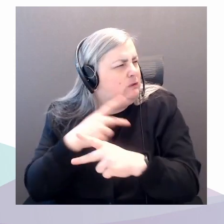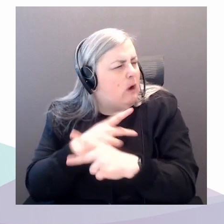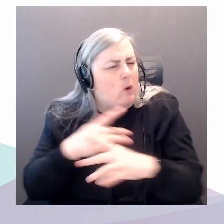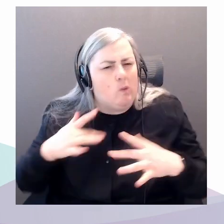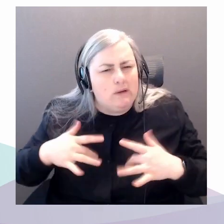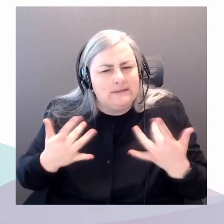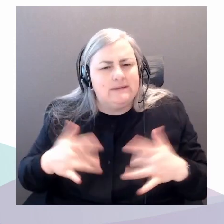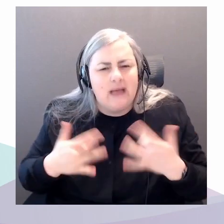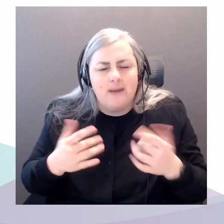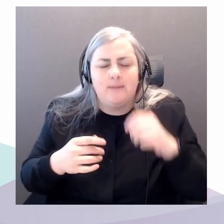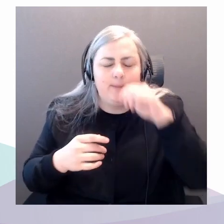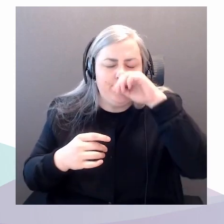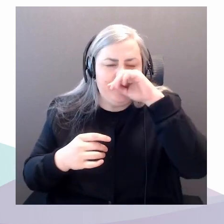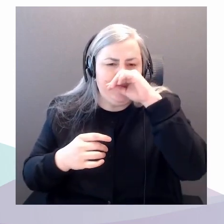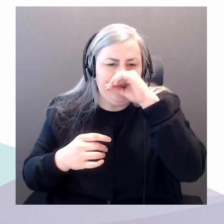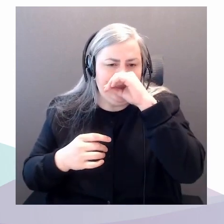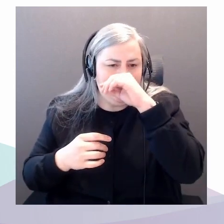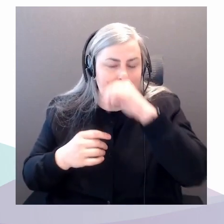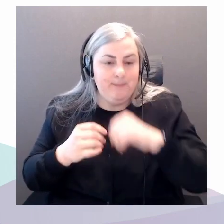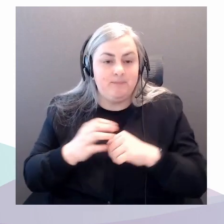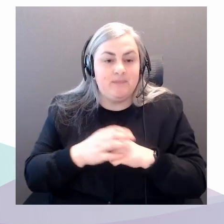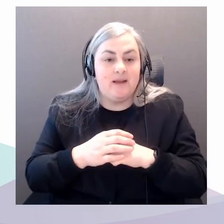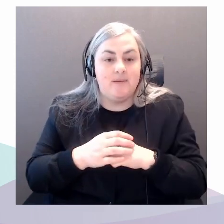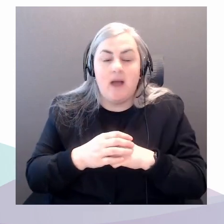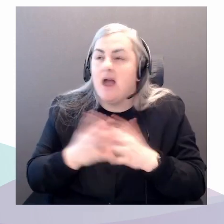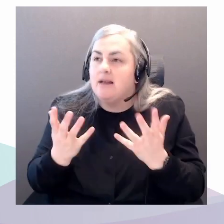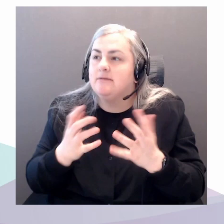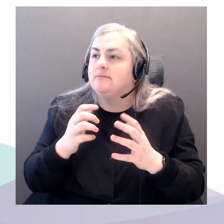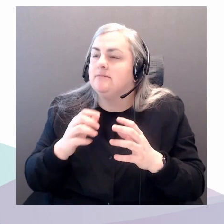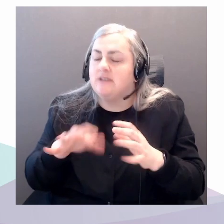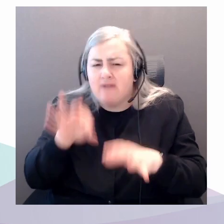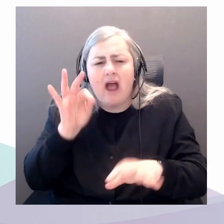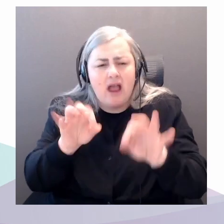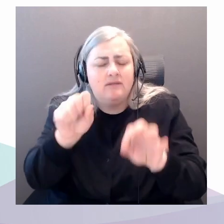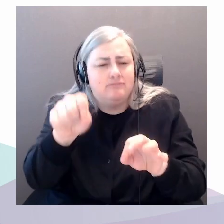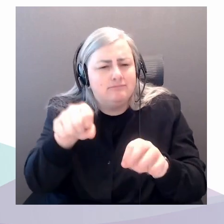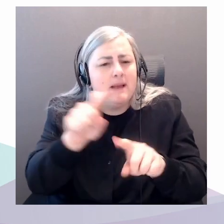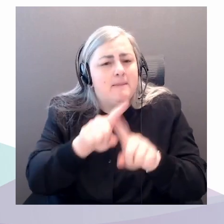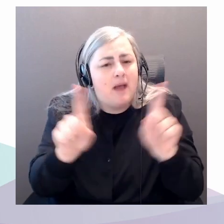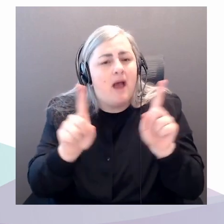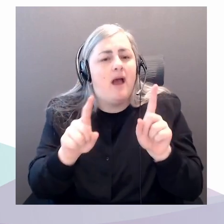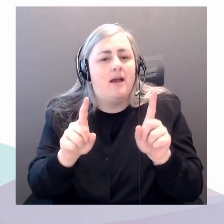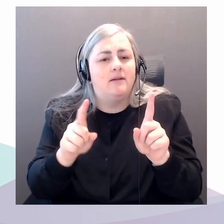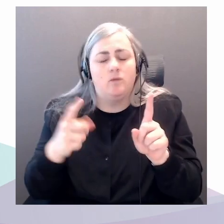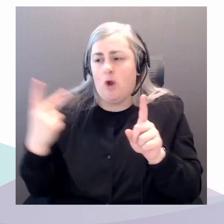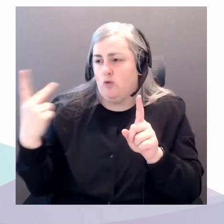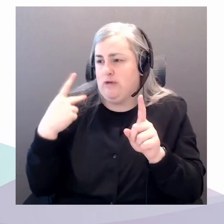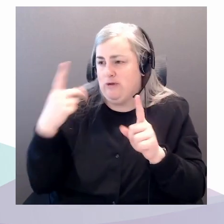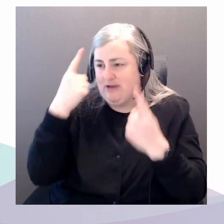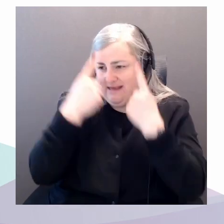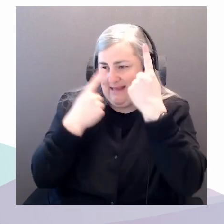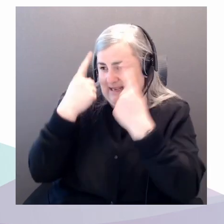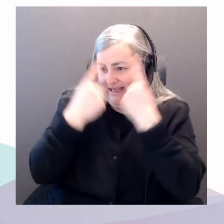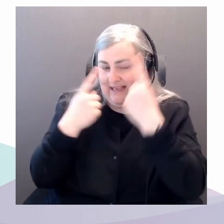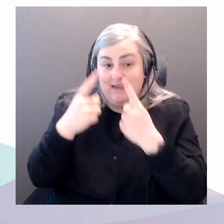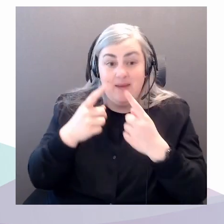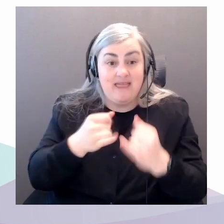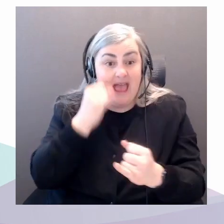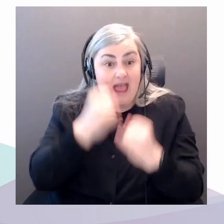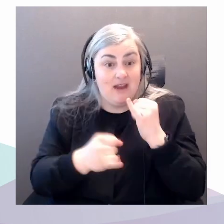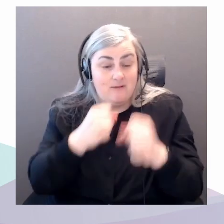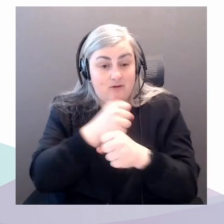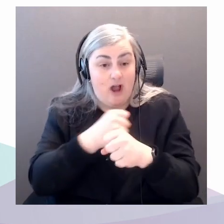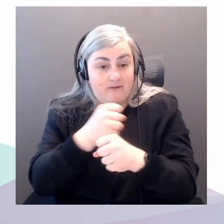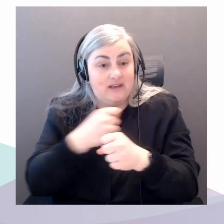the perspective that we were thinking through. By the end of the coffee date, I think we'd settled on the fact that we could really use a listserv of some kind or a